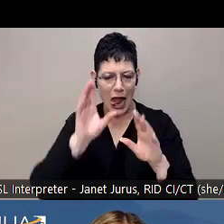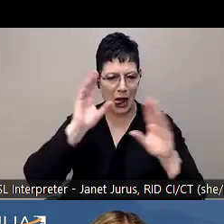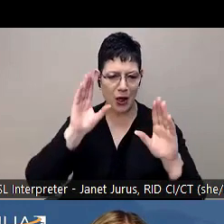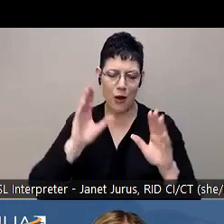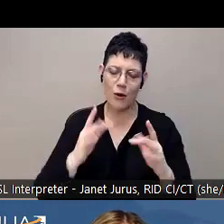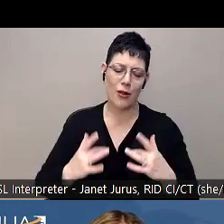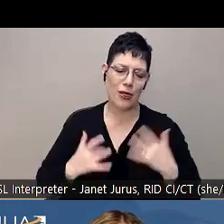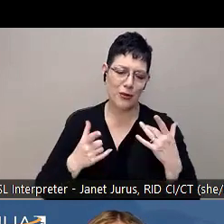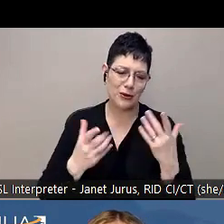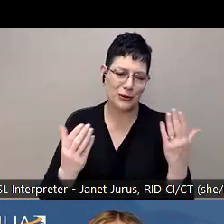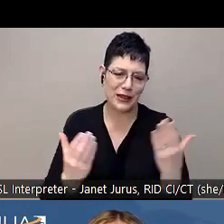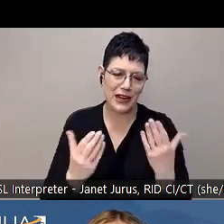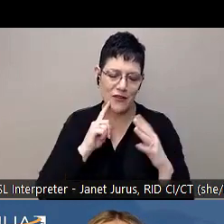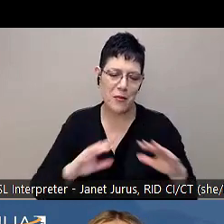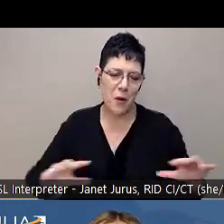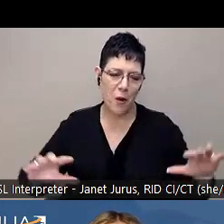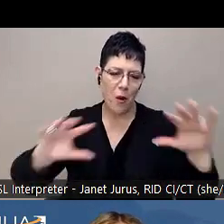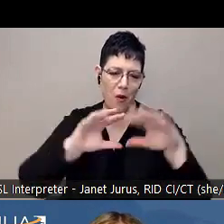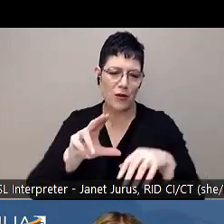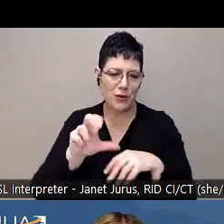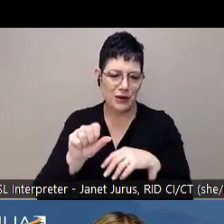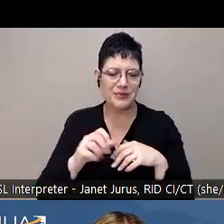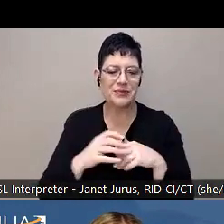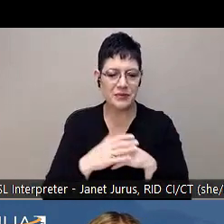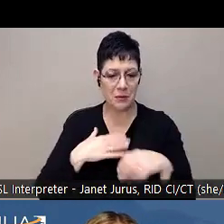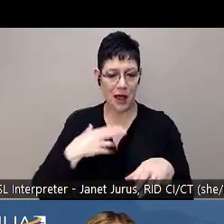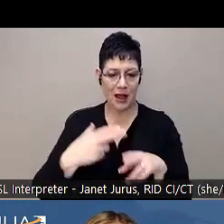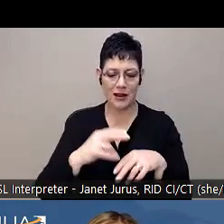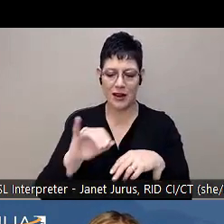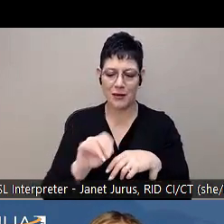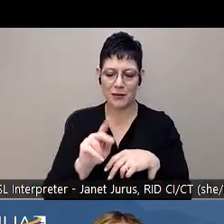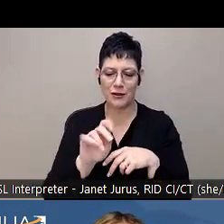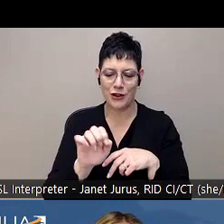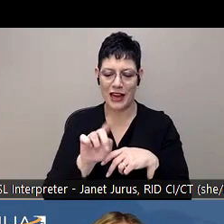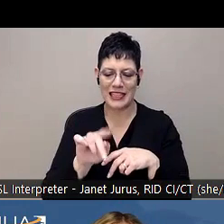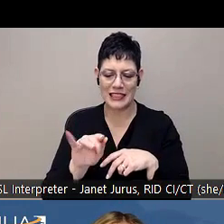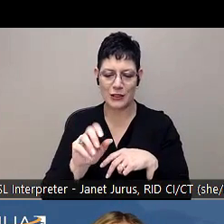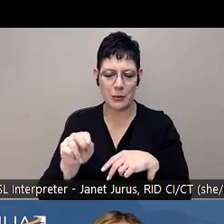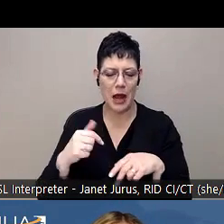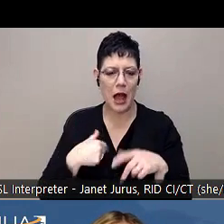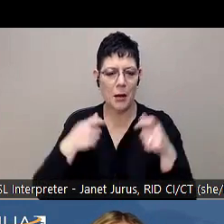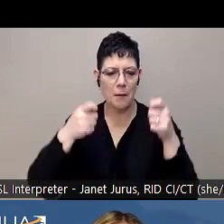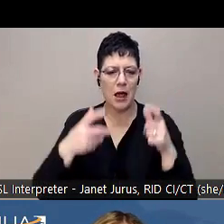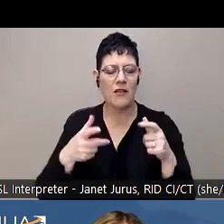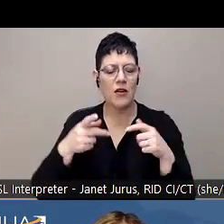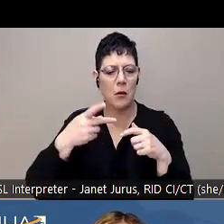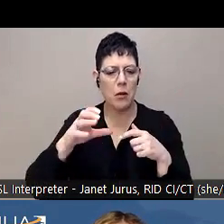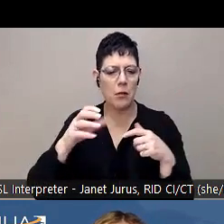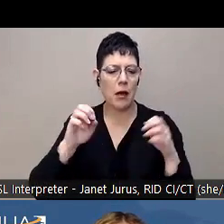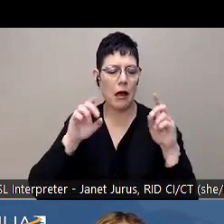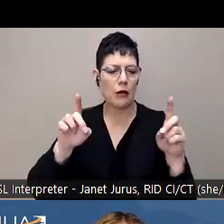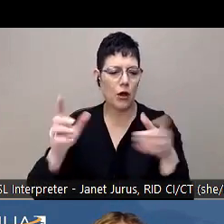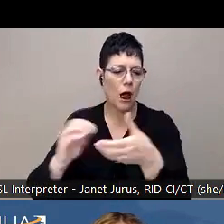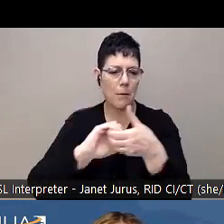is so great to have you from all over. My name is Jackie Zimmerman. I'm the manager of public education partnerships and e